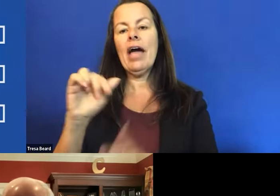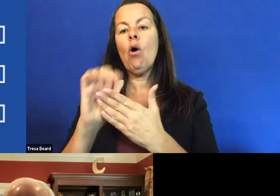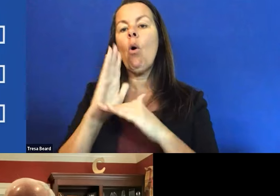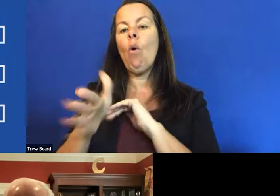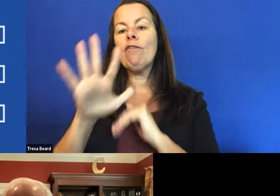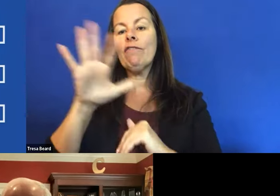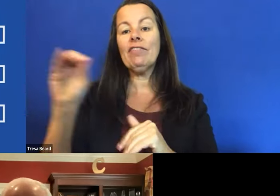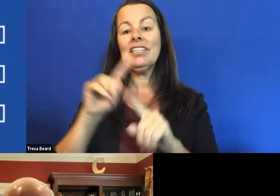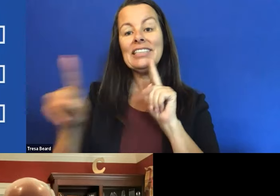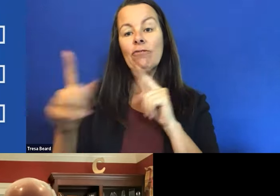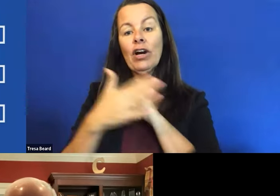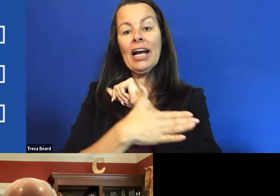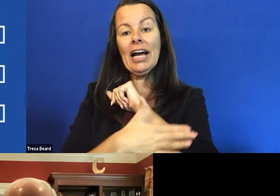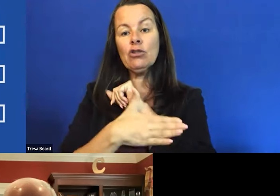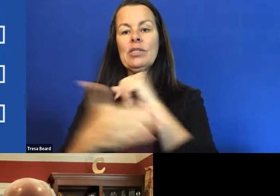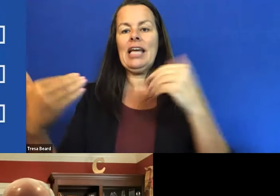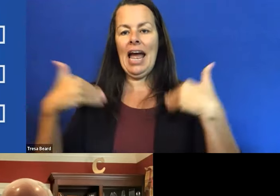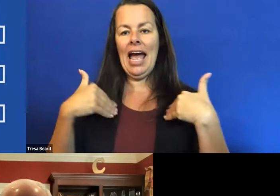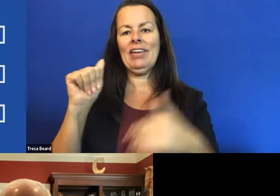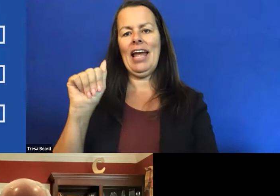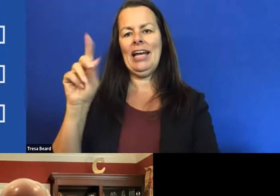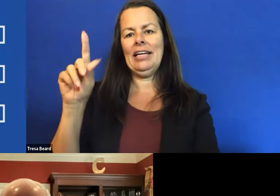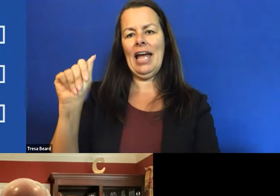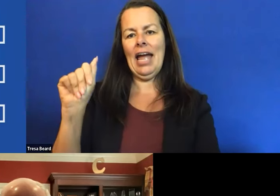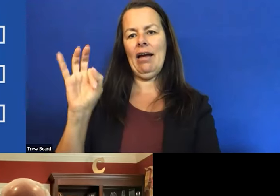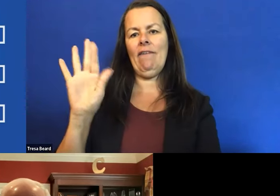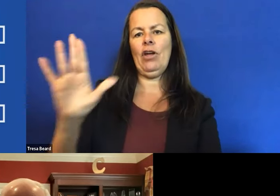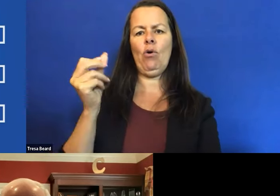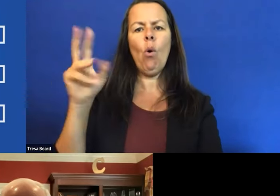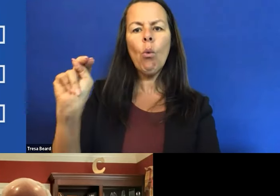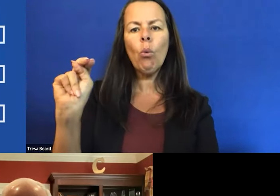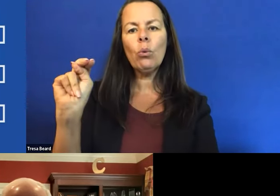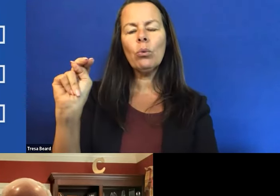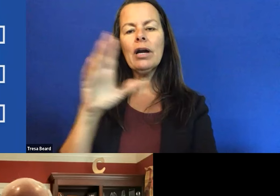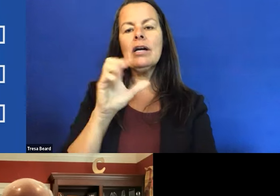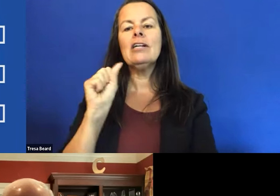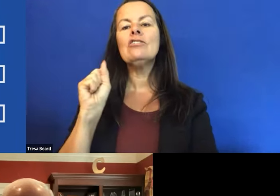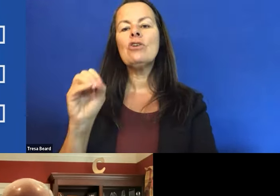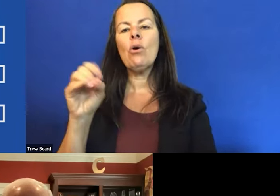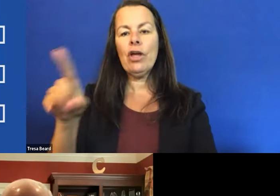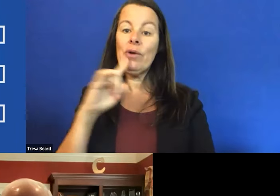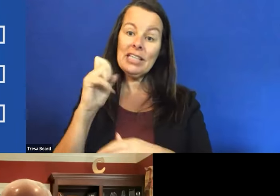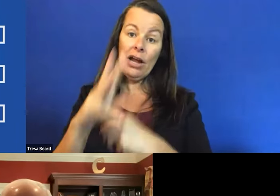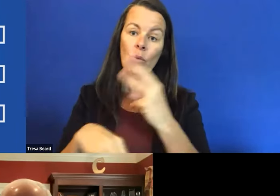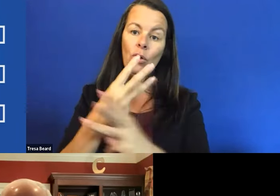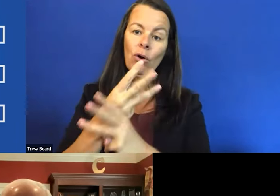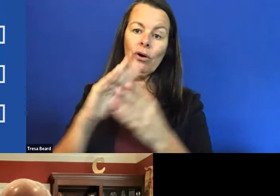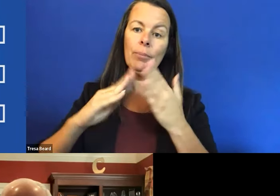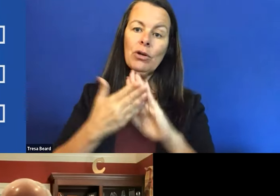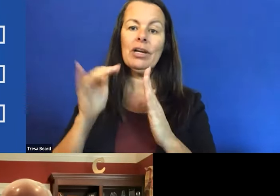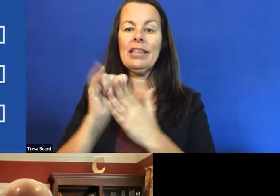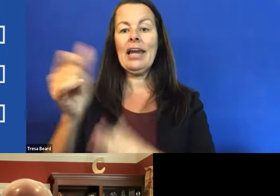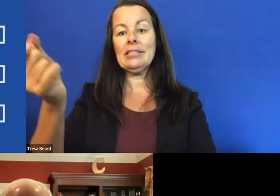have an ADA of their own. But at least there is a world community that is understanding